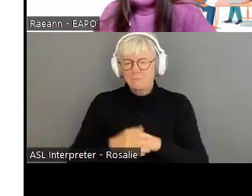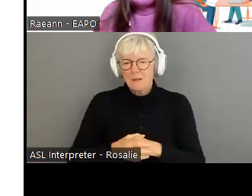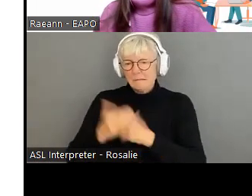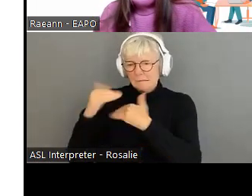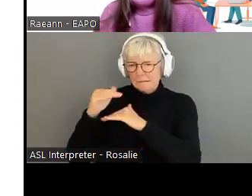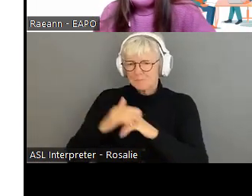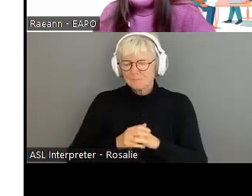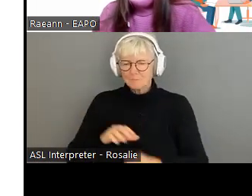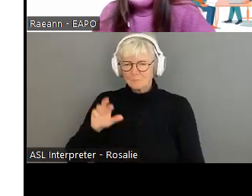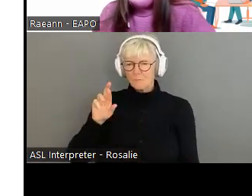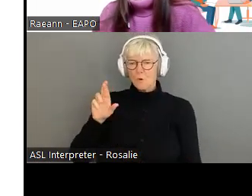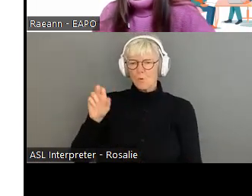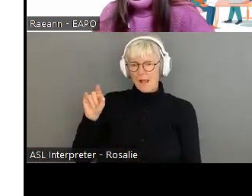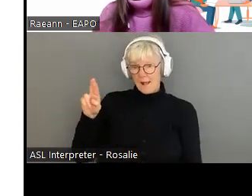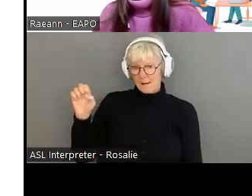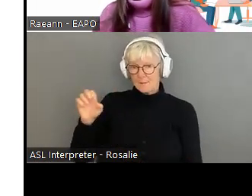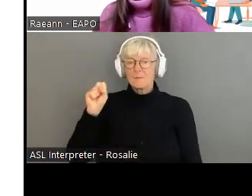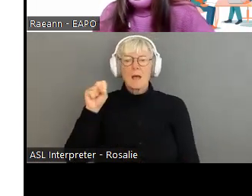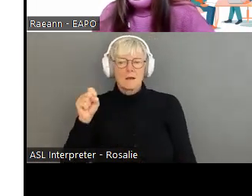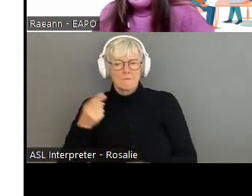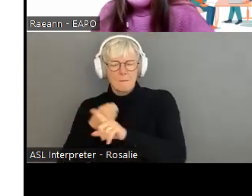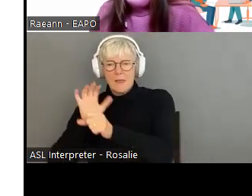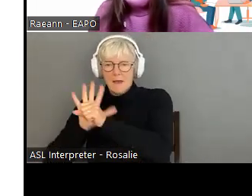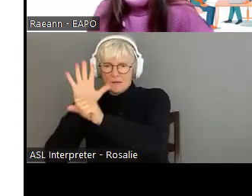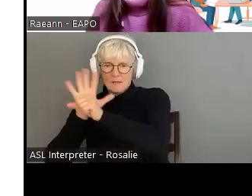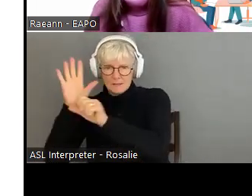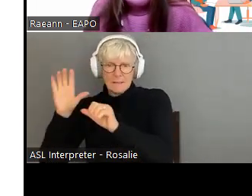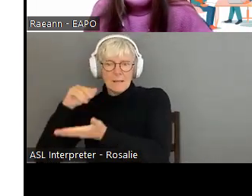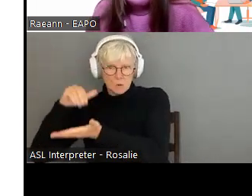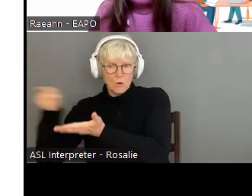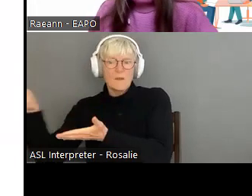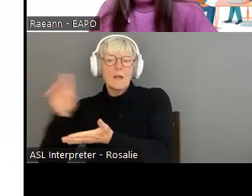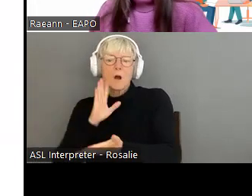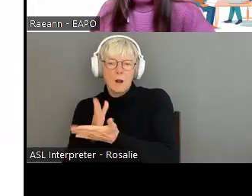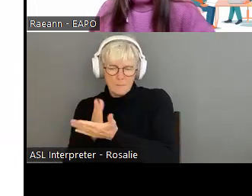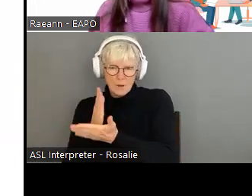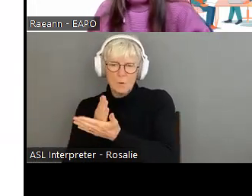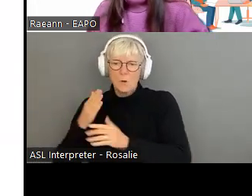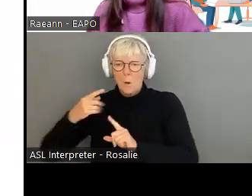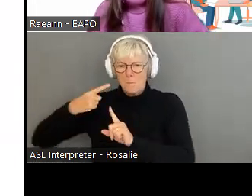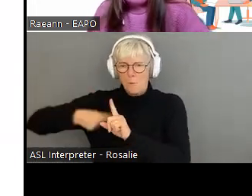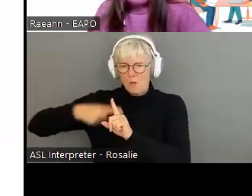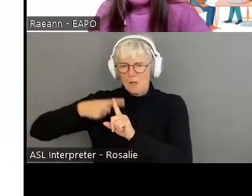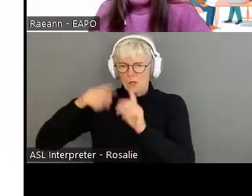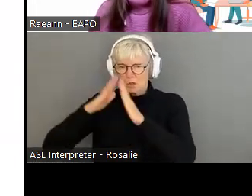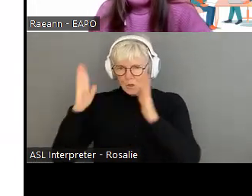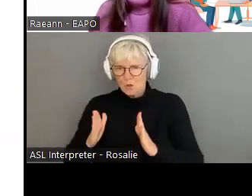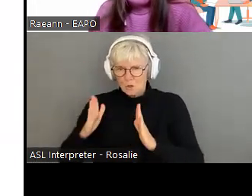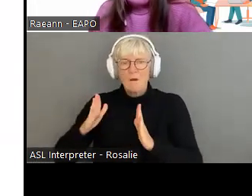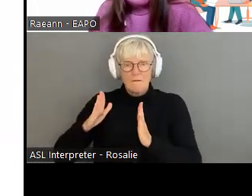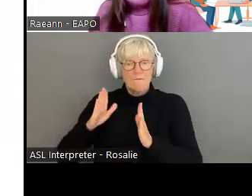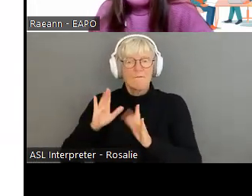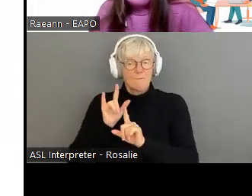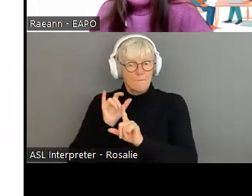uh, regarding the advocacy center. So we're talking about mortgage fraud and I know that, um, there's been a few episodes on, um,